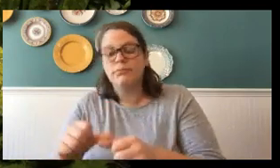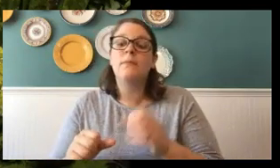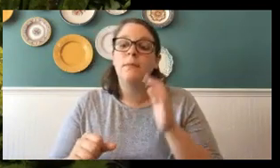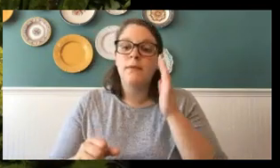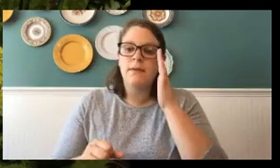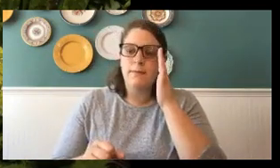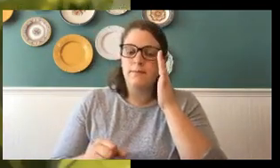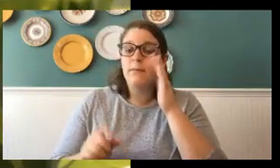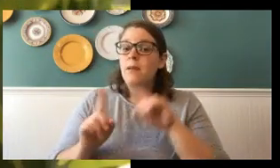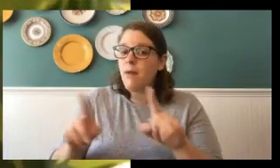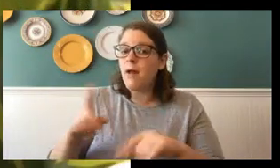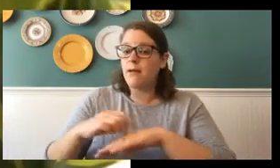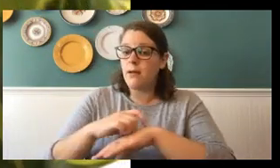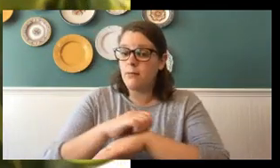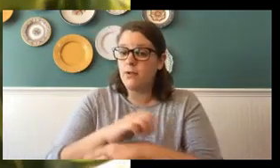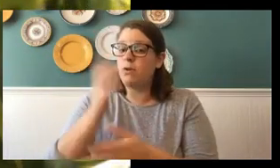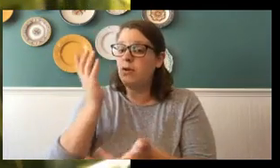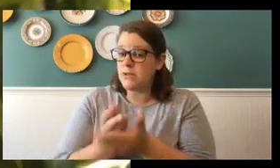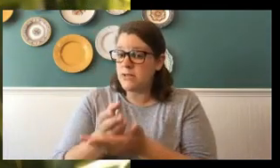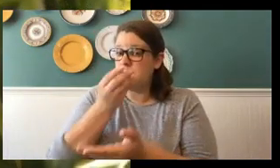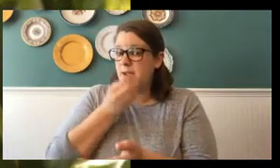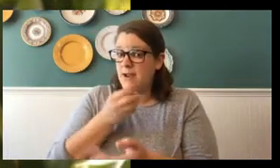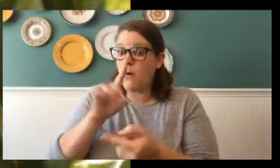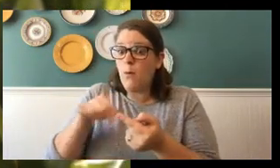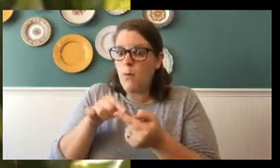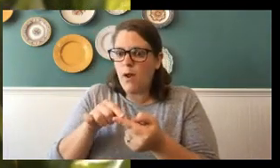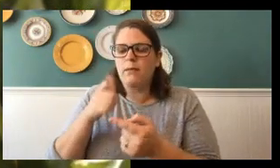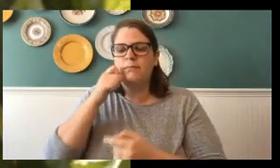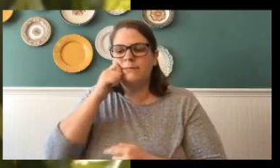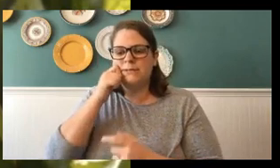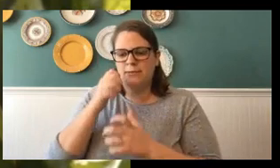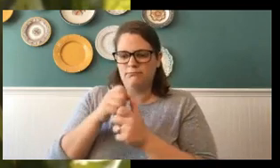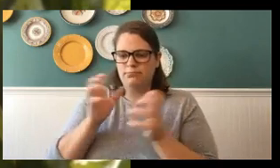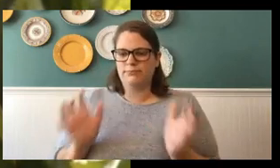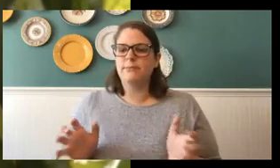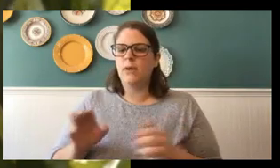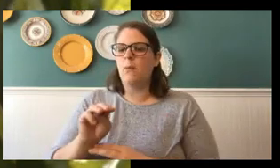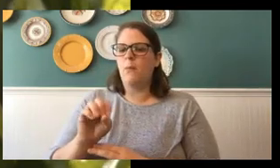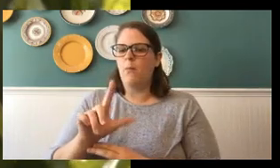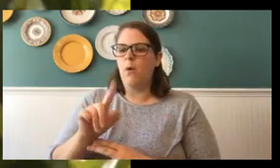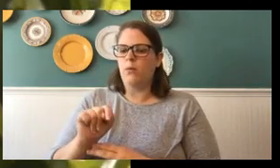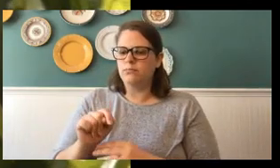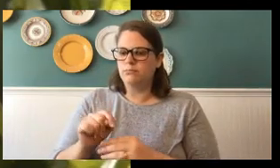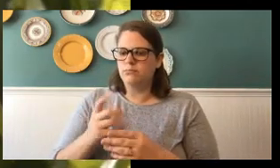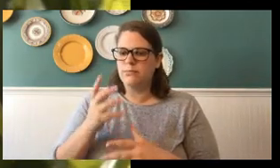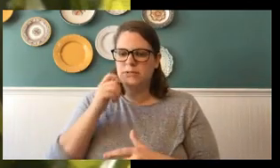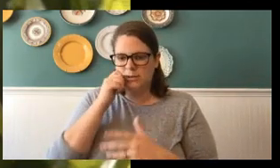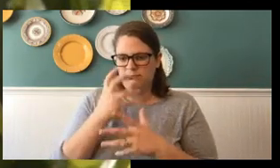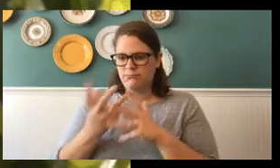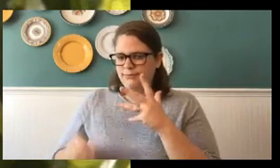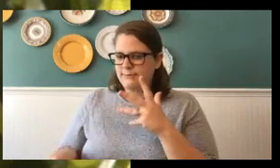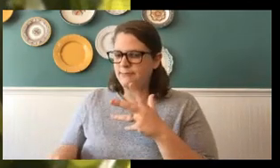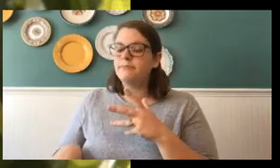stop eating when it goes through that molting process. So, a lot of times, people come to me and they say, My